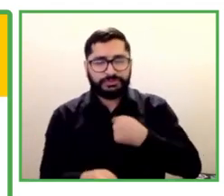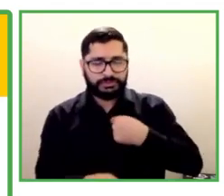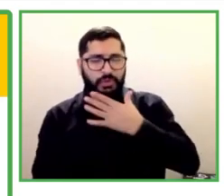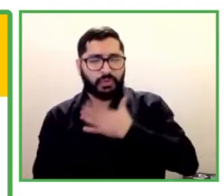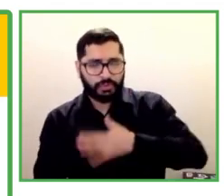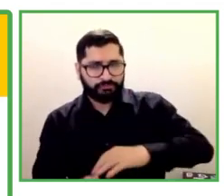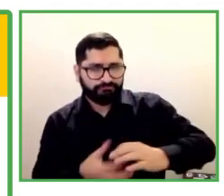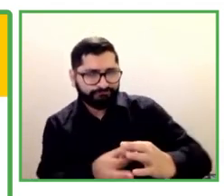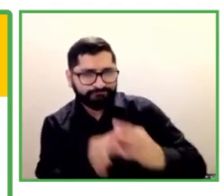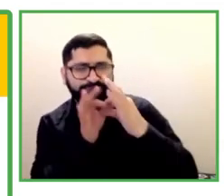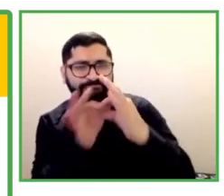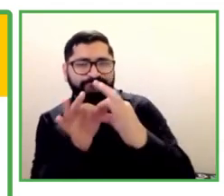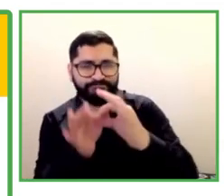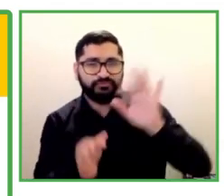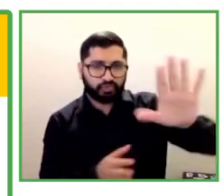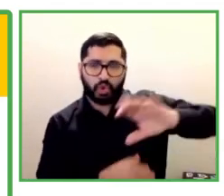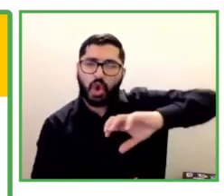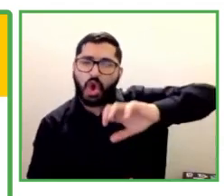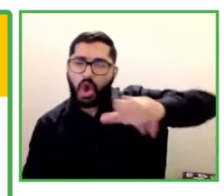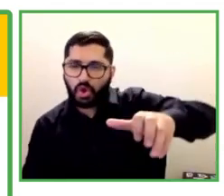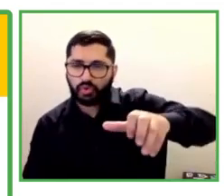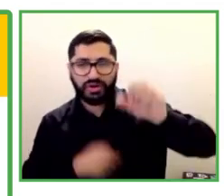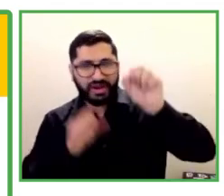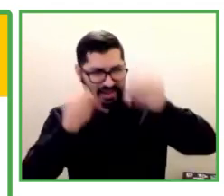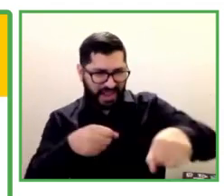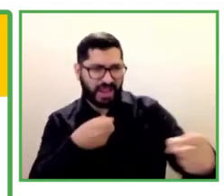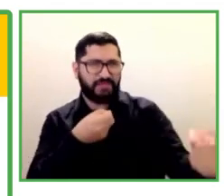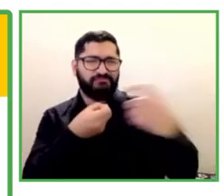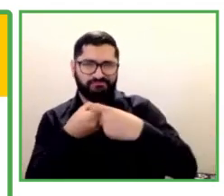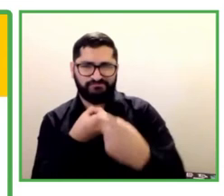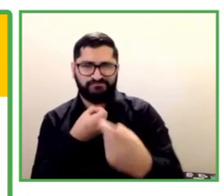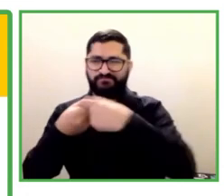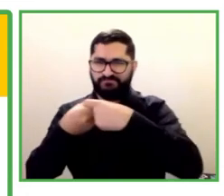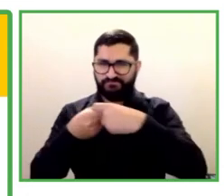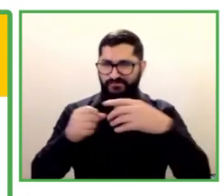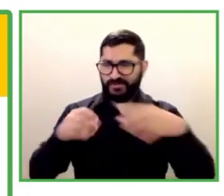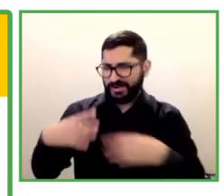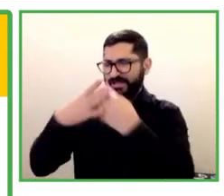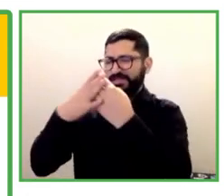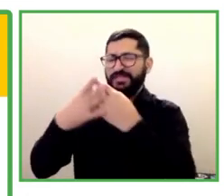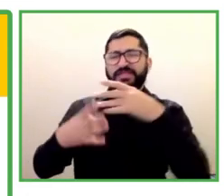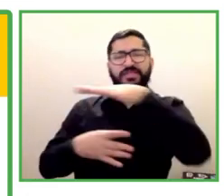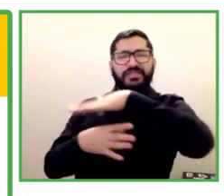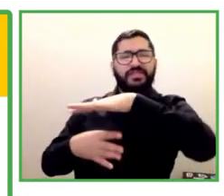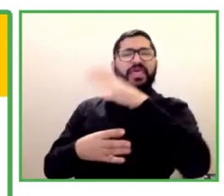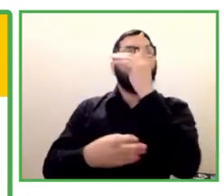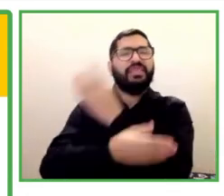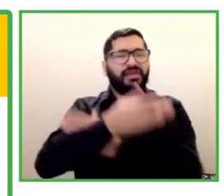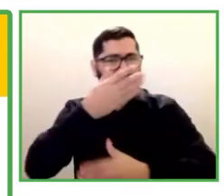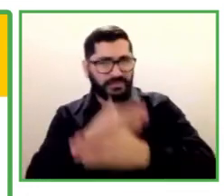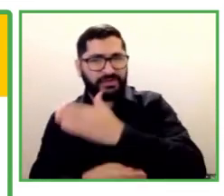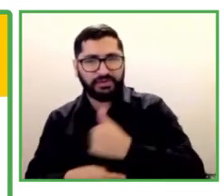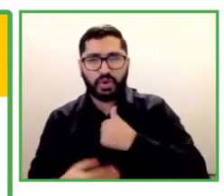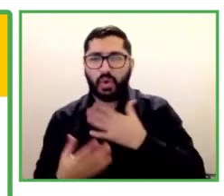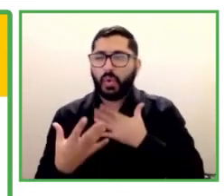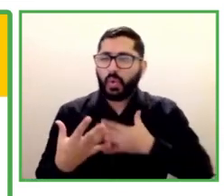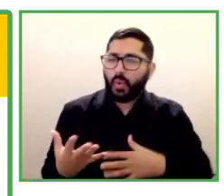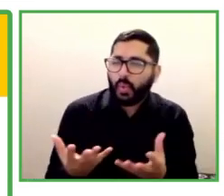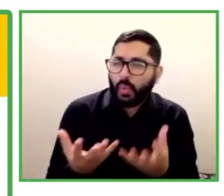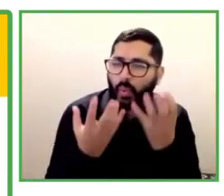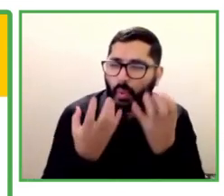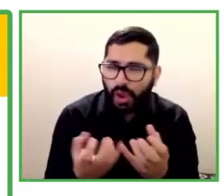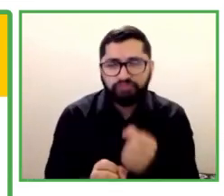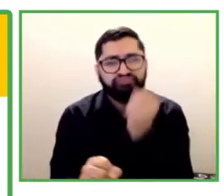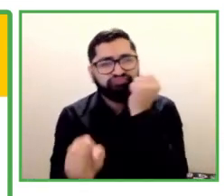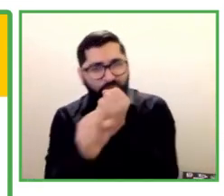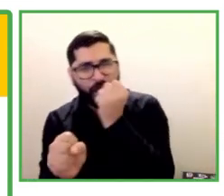passionate like us to work with livelihoods at scale, where we can fundraise together, and